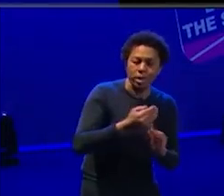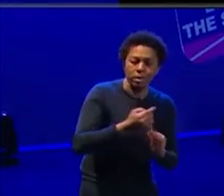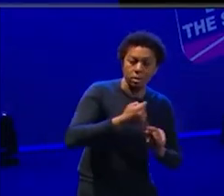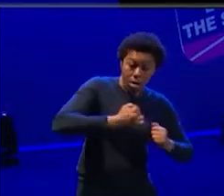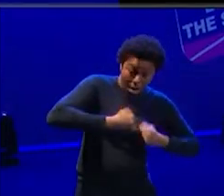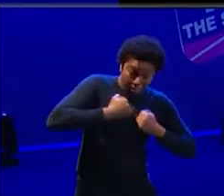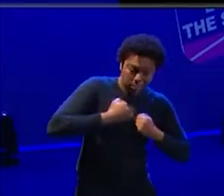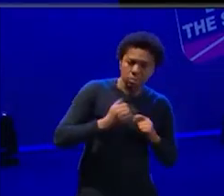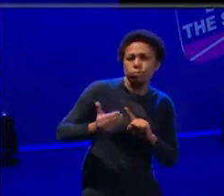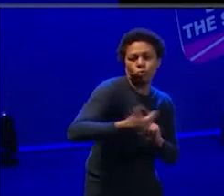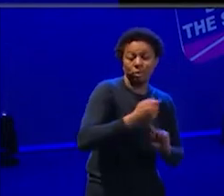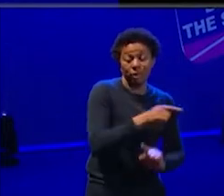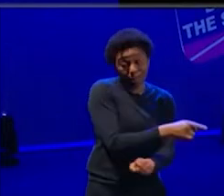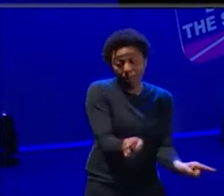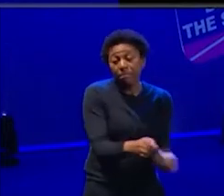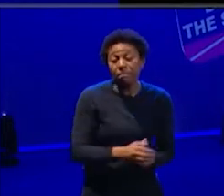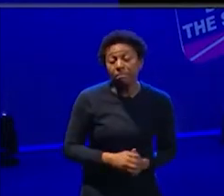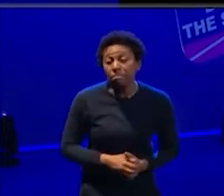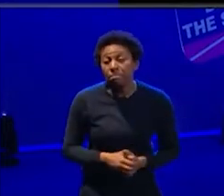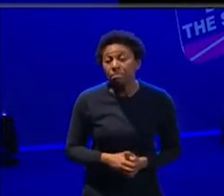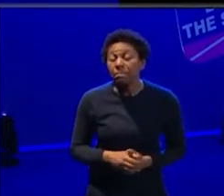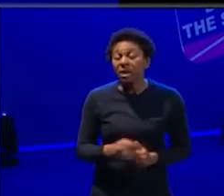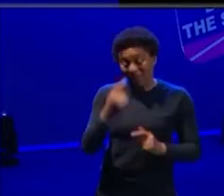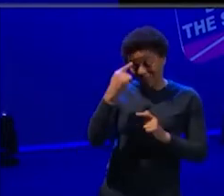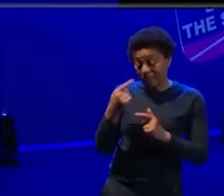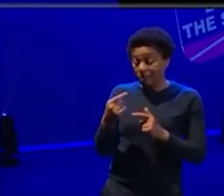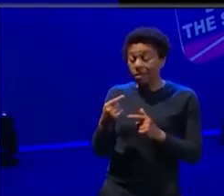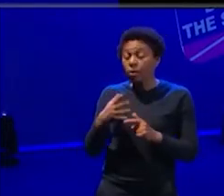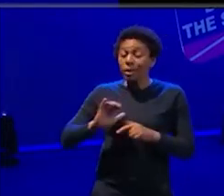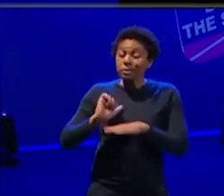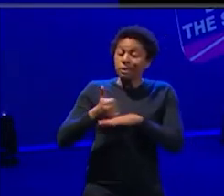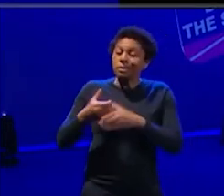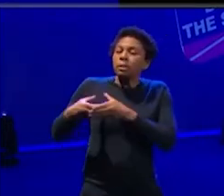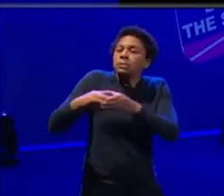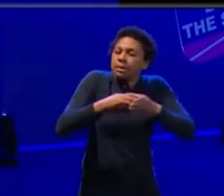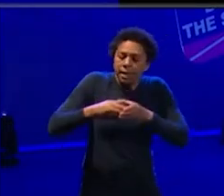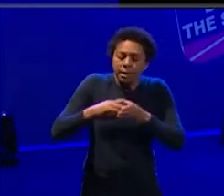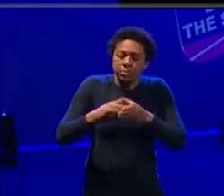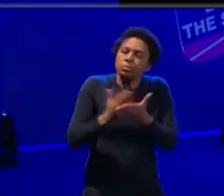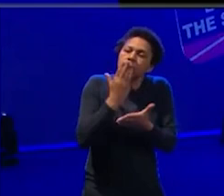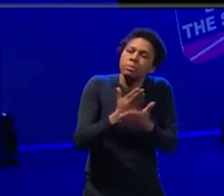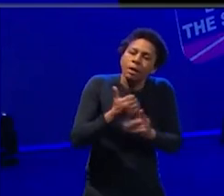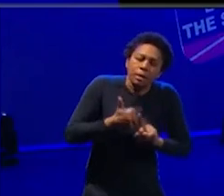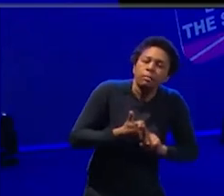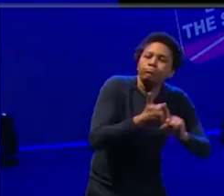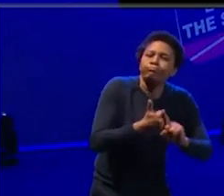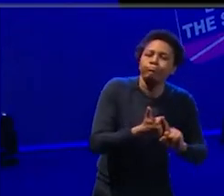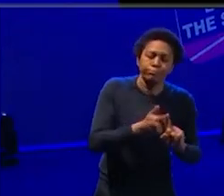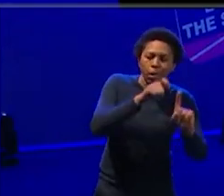ourselves in some ways, kind of sharing the responsibility, working as a team to make sure that that young person is supported so it doesn't all fall on